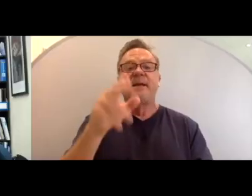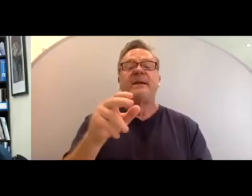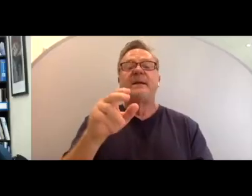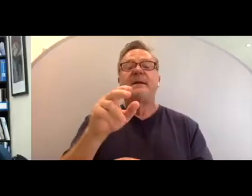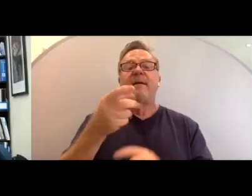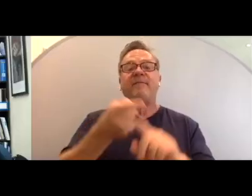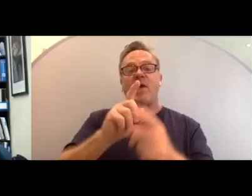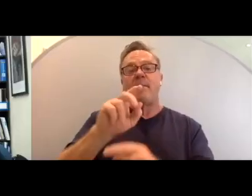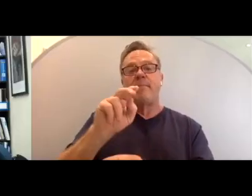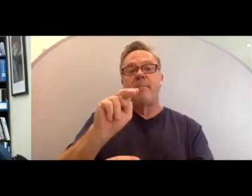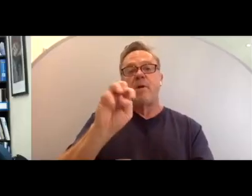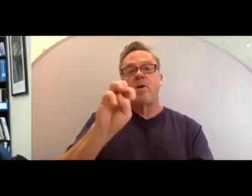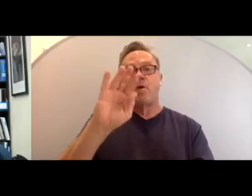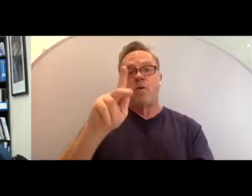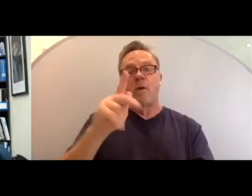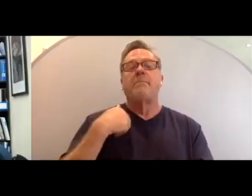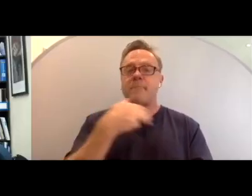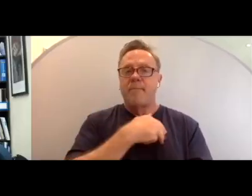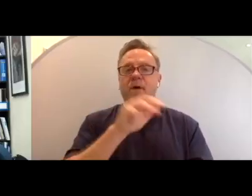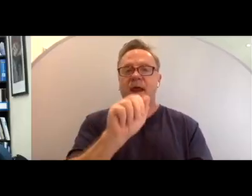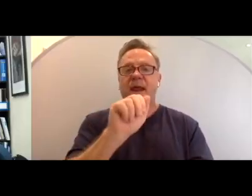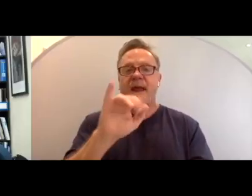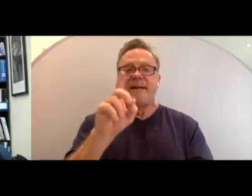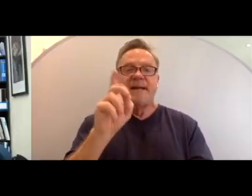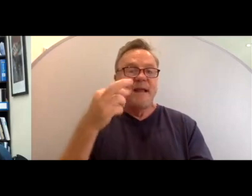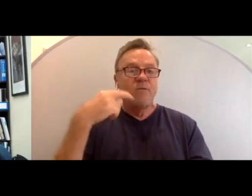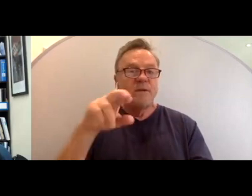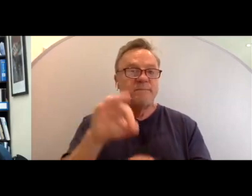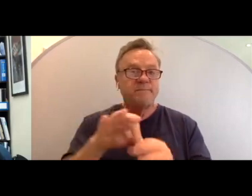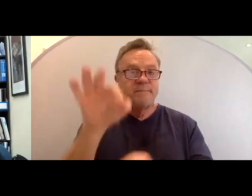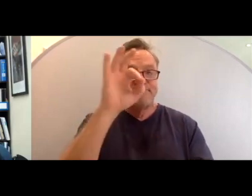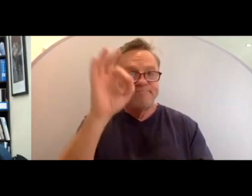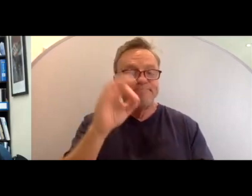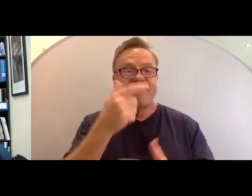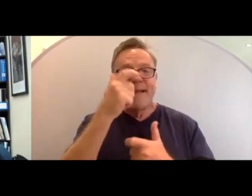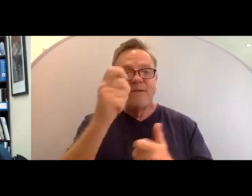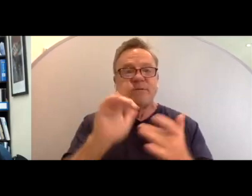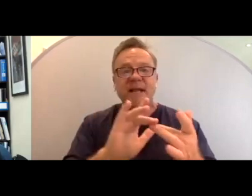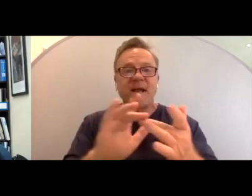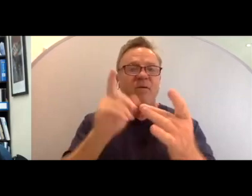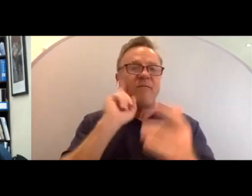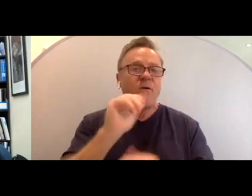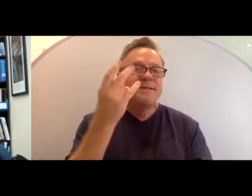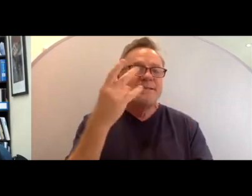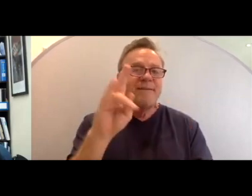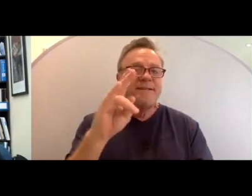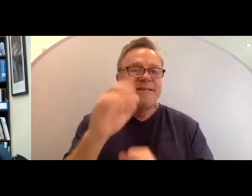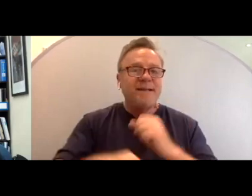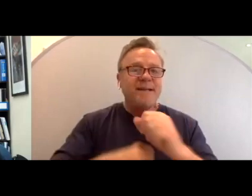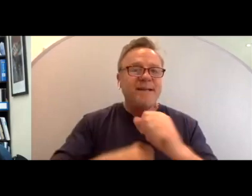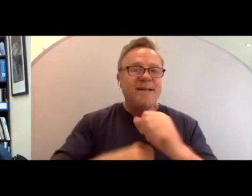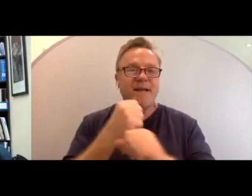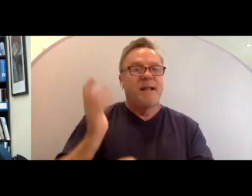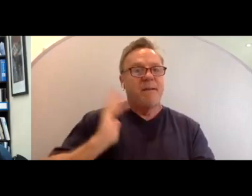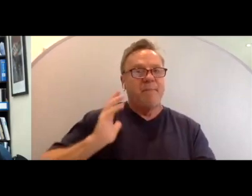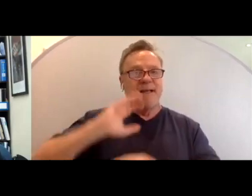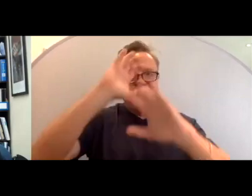I have been a member of AAIDD and its Religion and Spirituality Interest Network for 17 years and a past president.